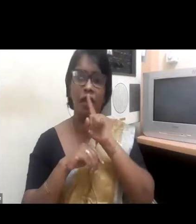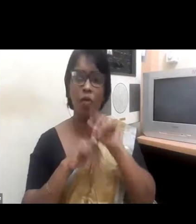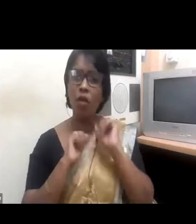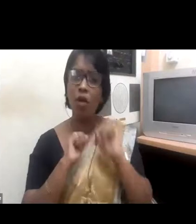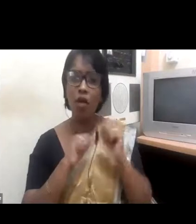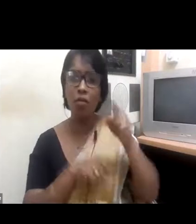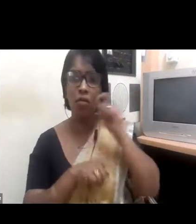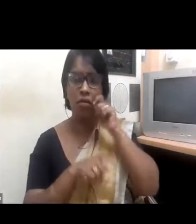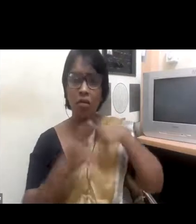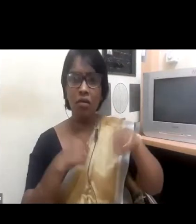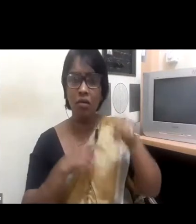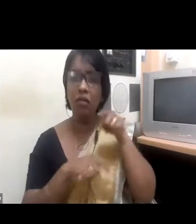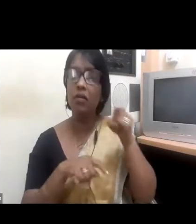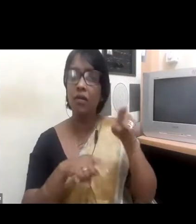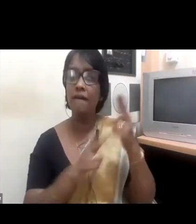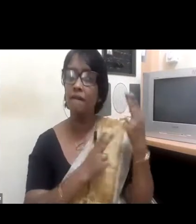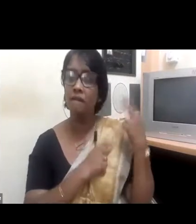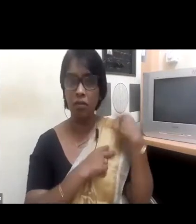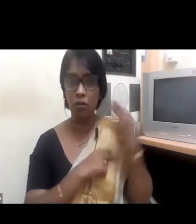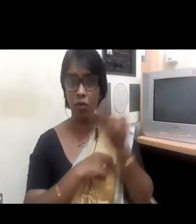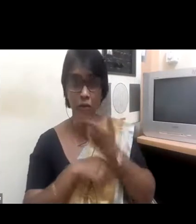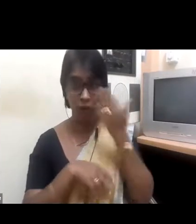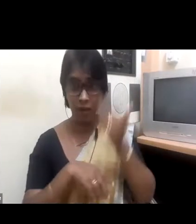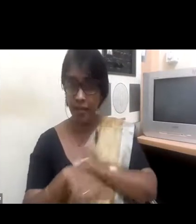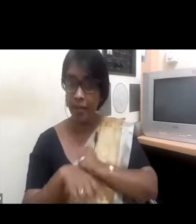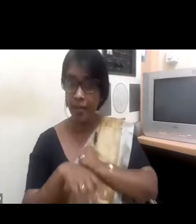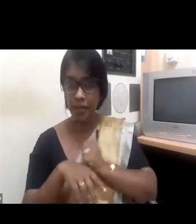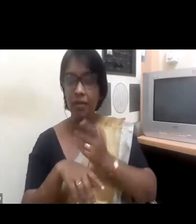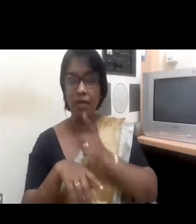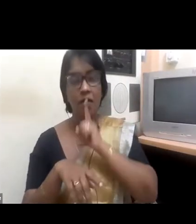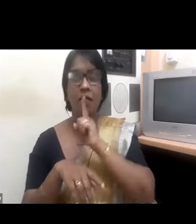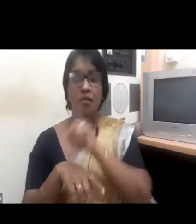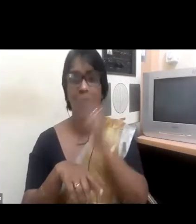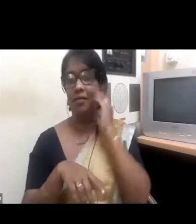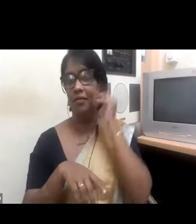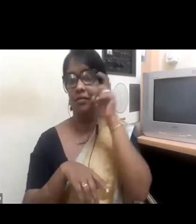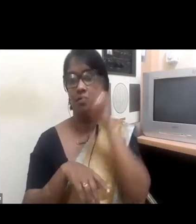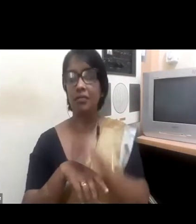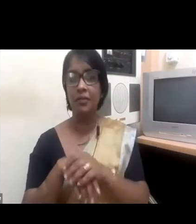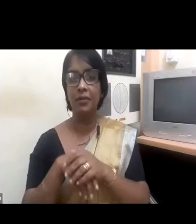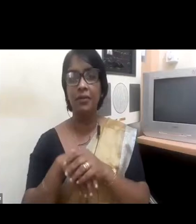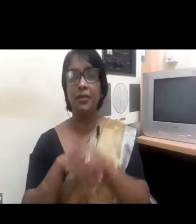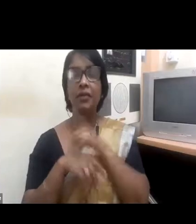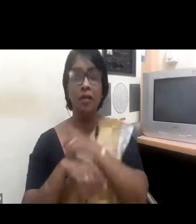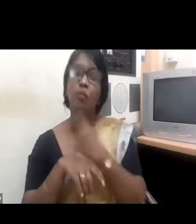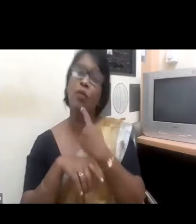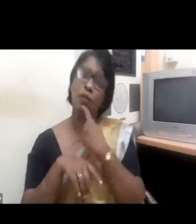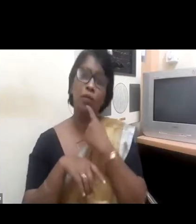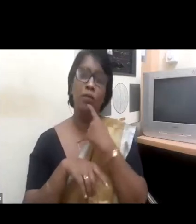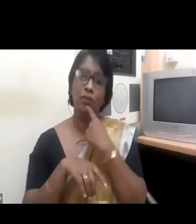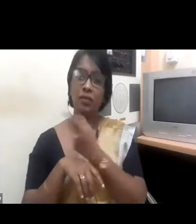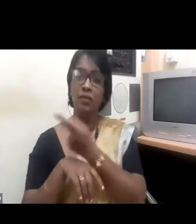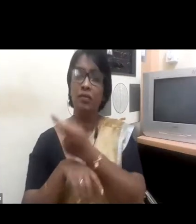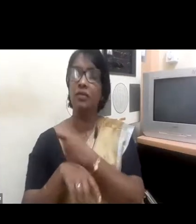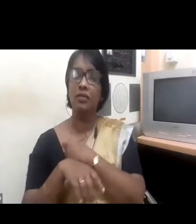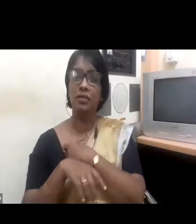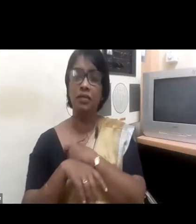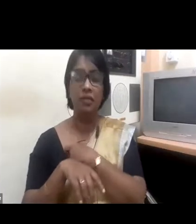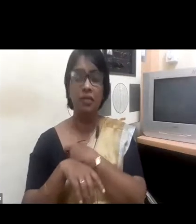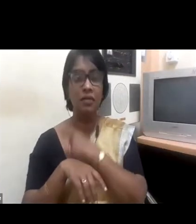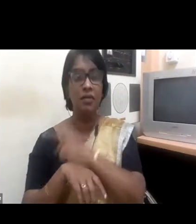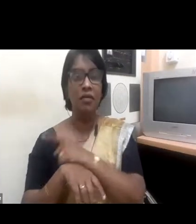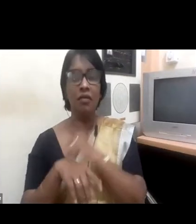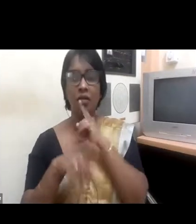responsibility and yeah, she said yes and that's how things started changing at Jet Pink